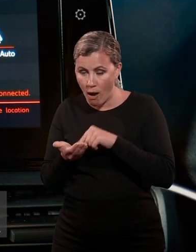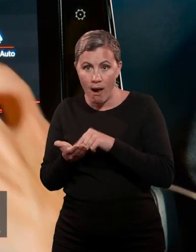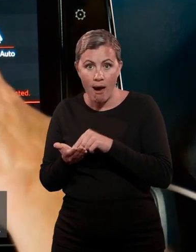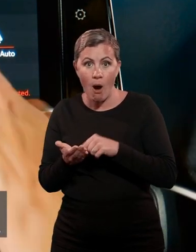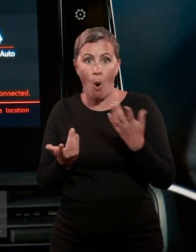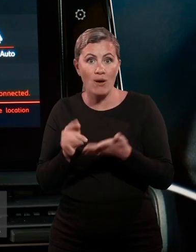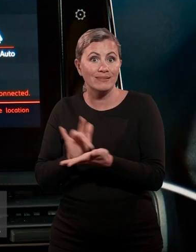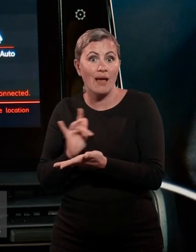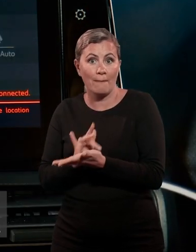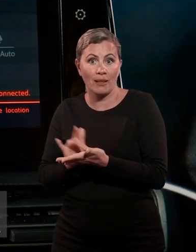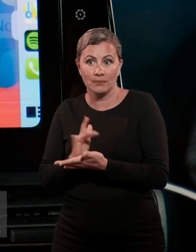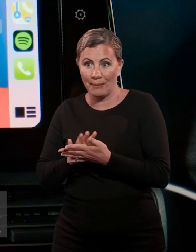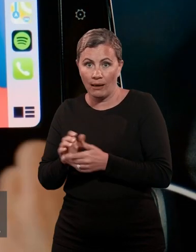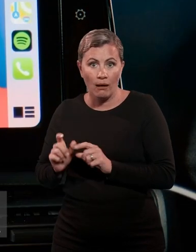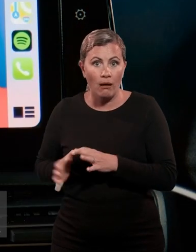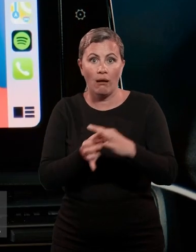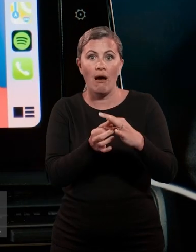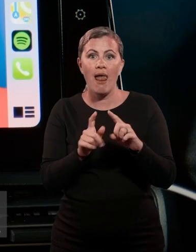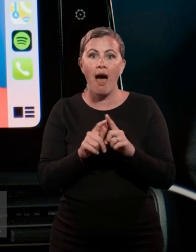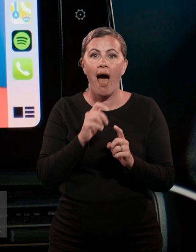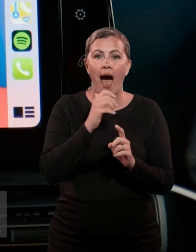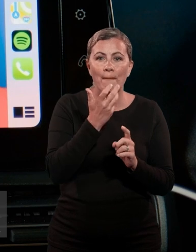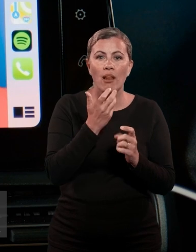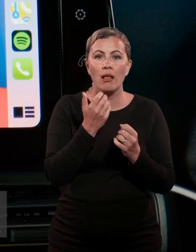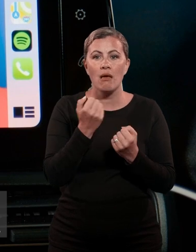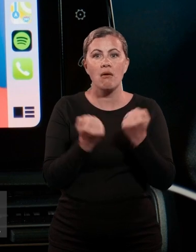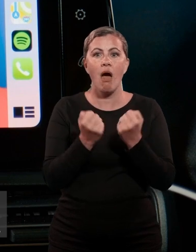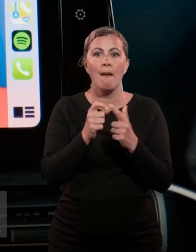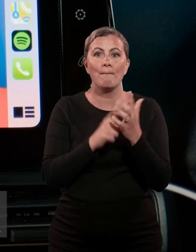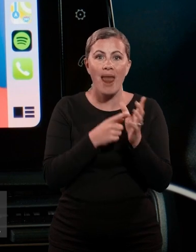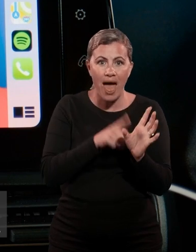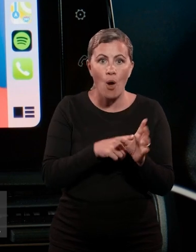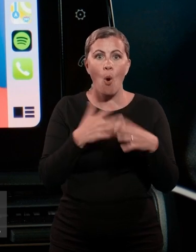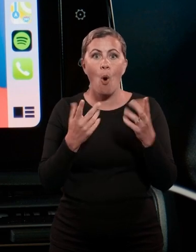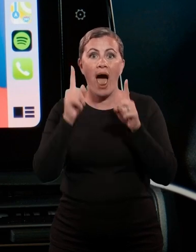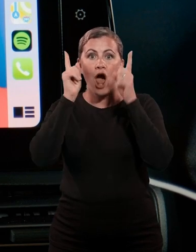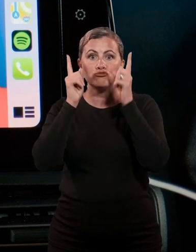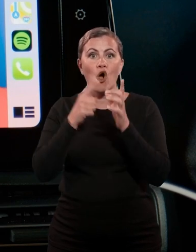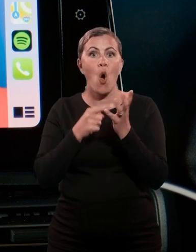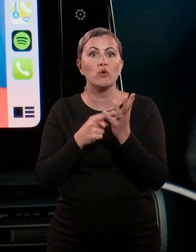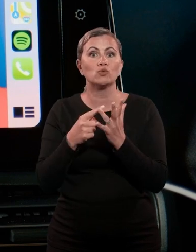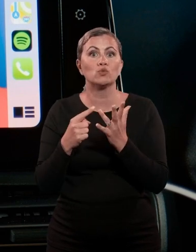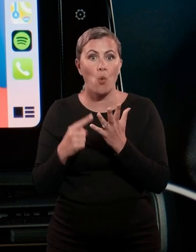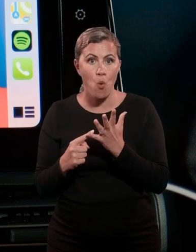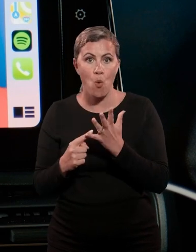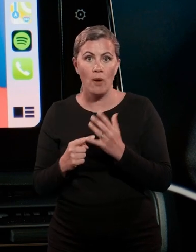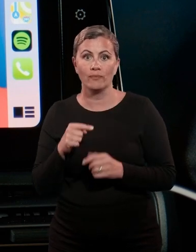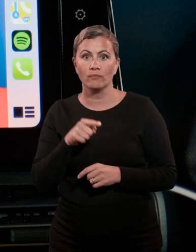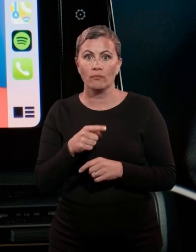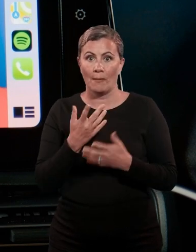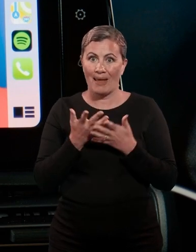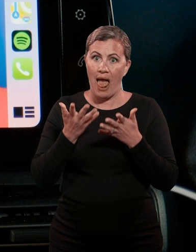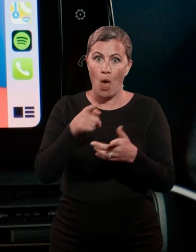enables compatible smartphones and tablets to display apps via Apple CarPlay and Android Auto, allowing you access to your apps